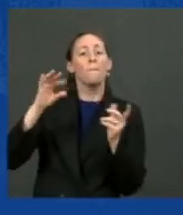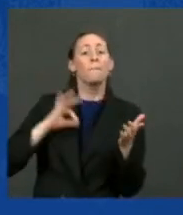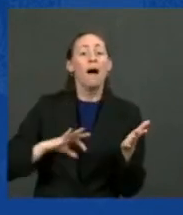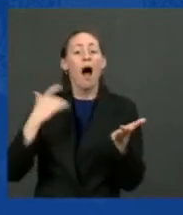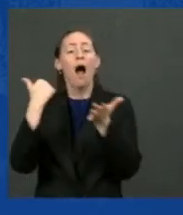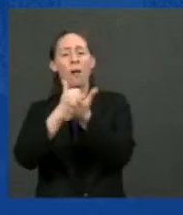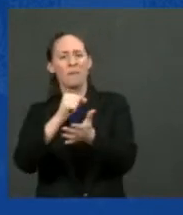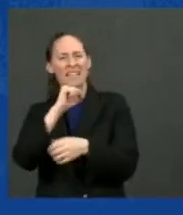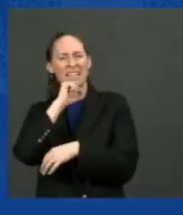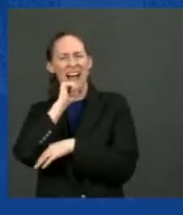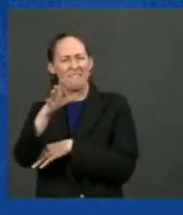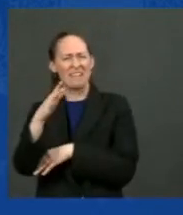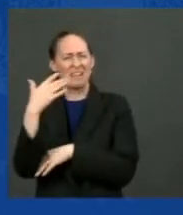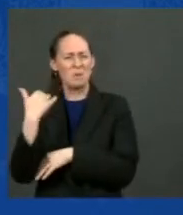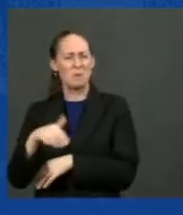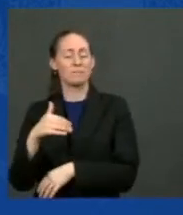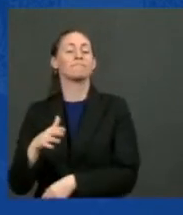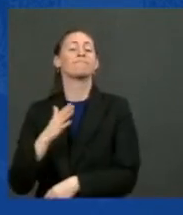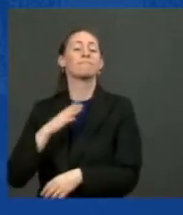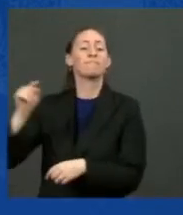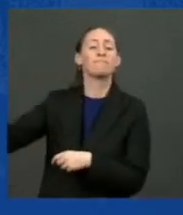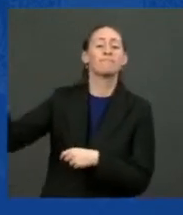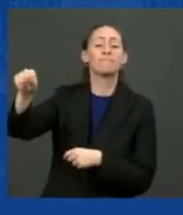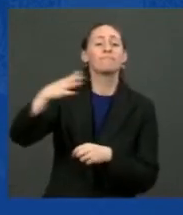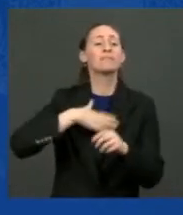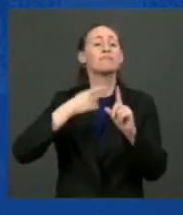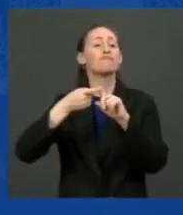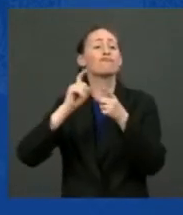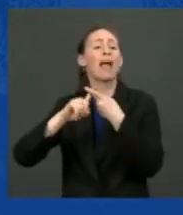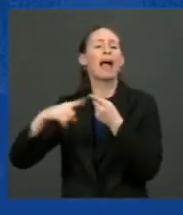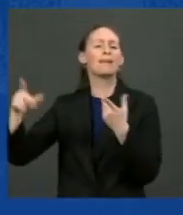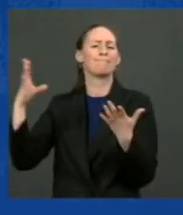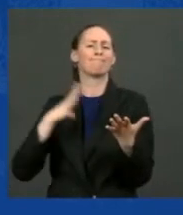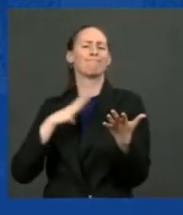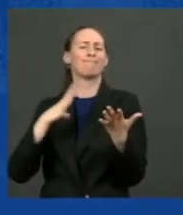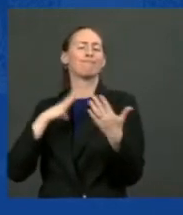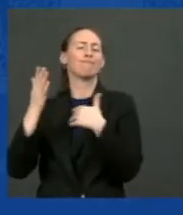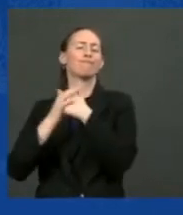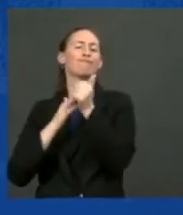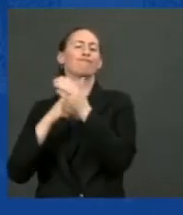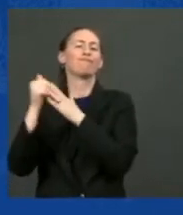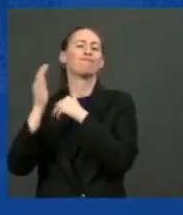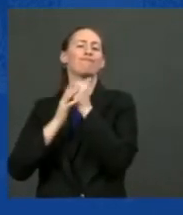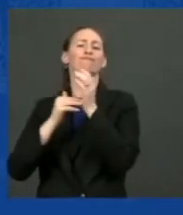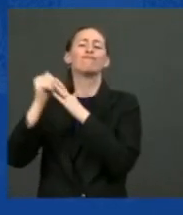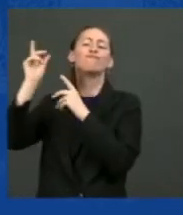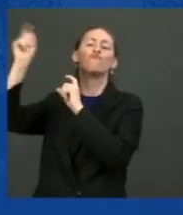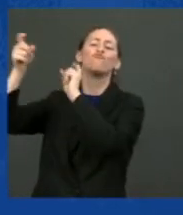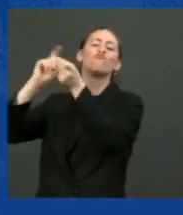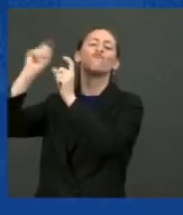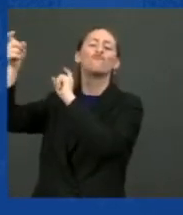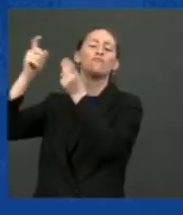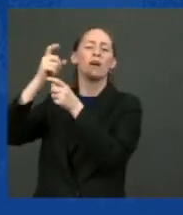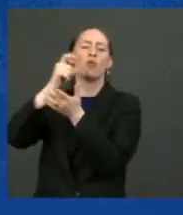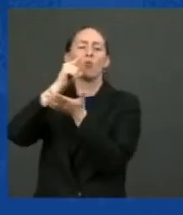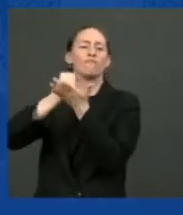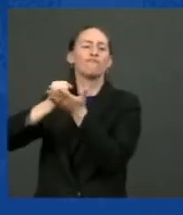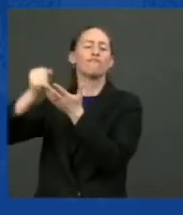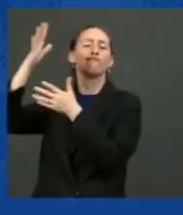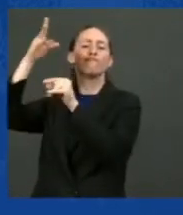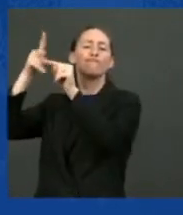My friends and other team have no problem giving billionaires and millionaires' gigantic tax breaks. This is a tax cut.